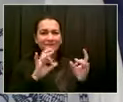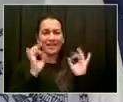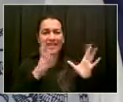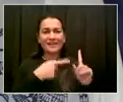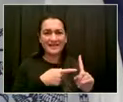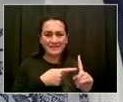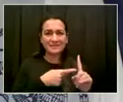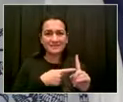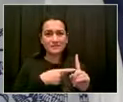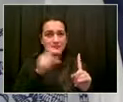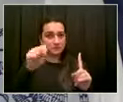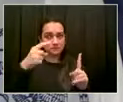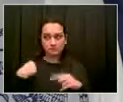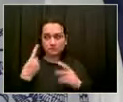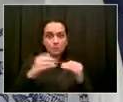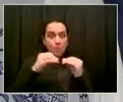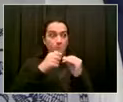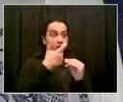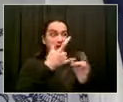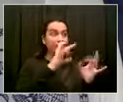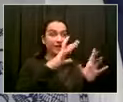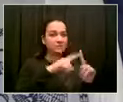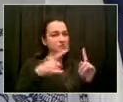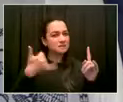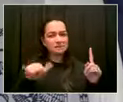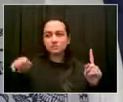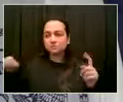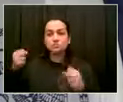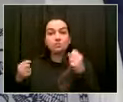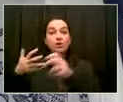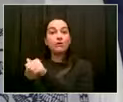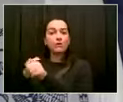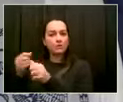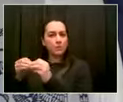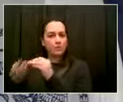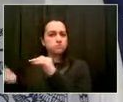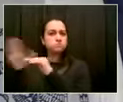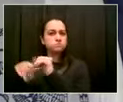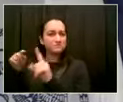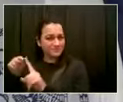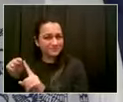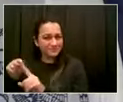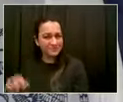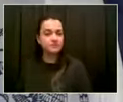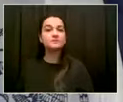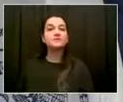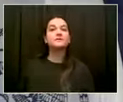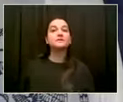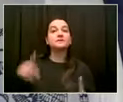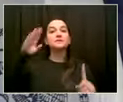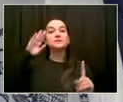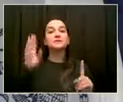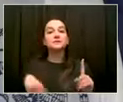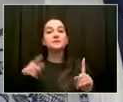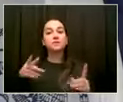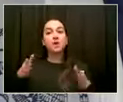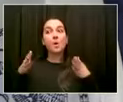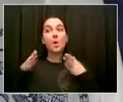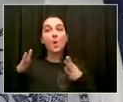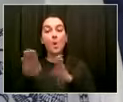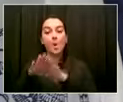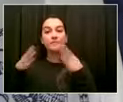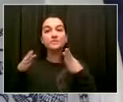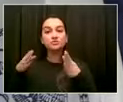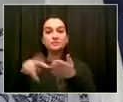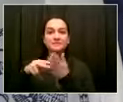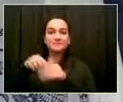Heights, where crashes are down 80% during the hours when the barricades are in place to prevent through-car traffic. So,